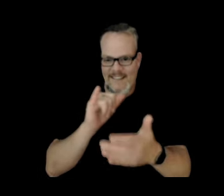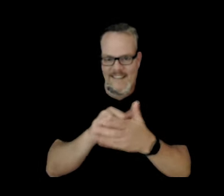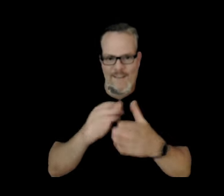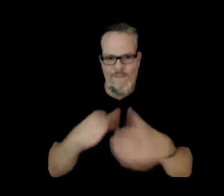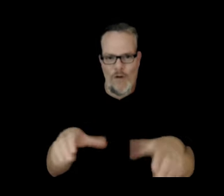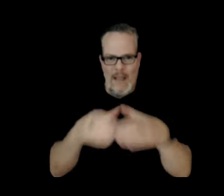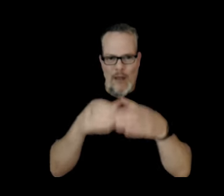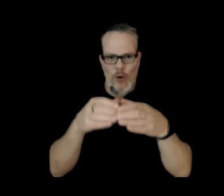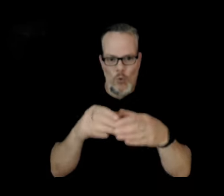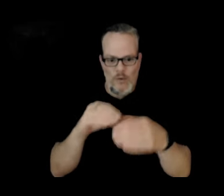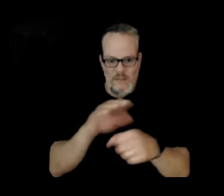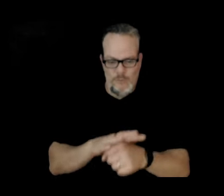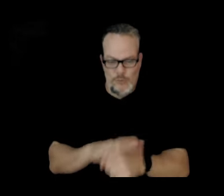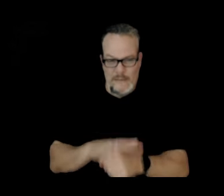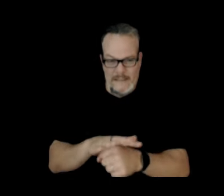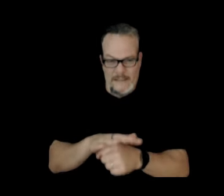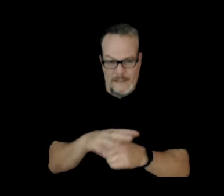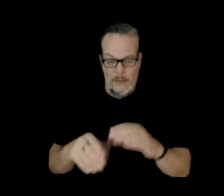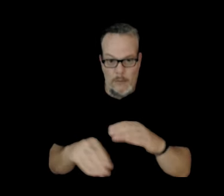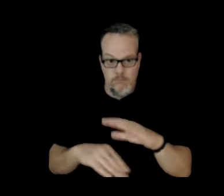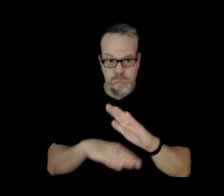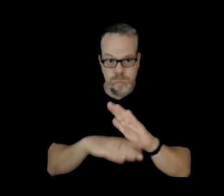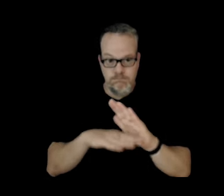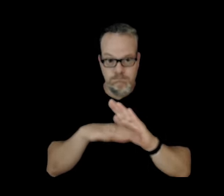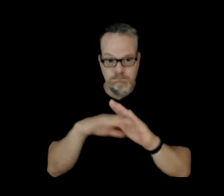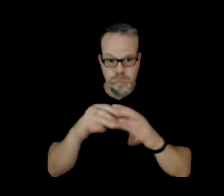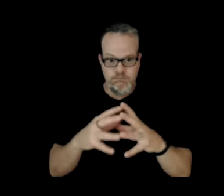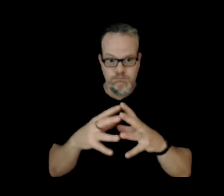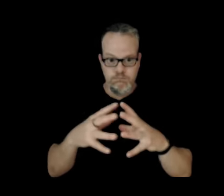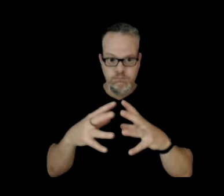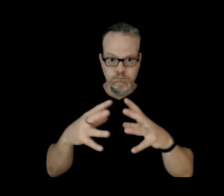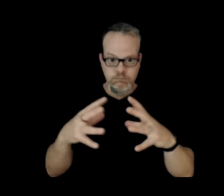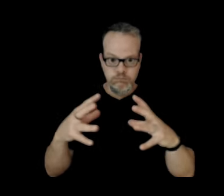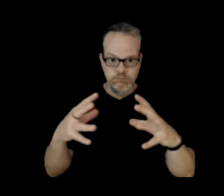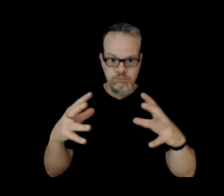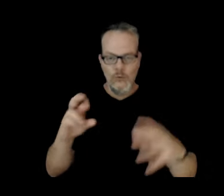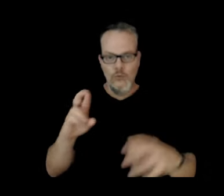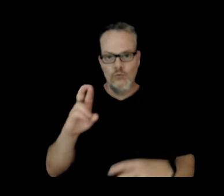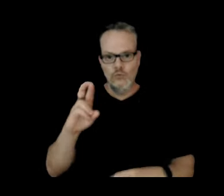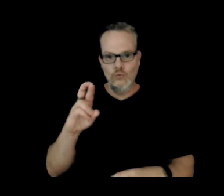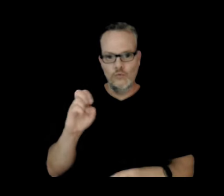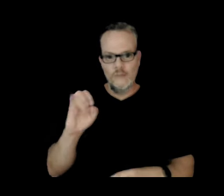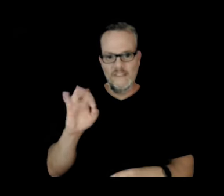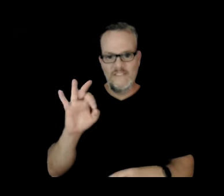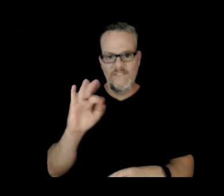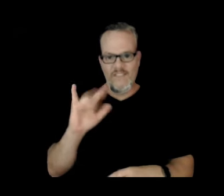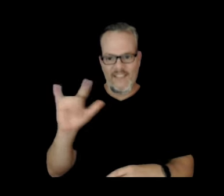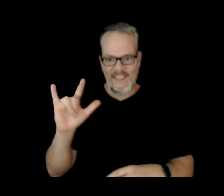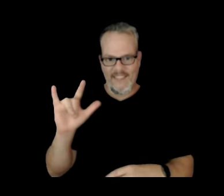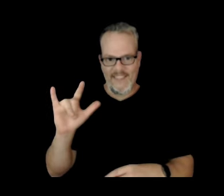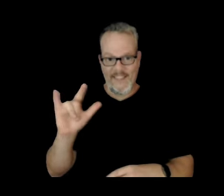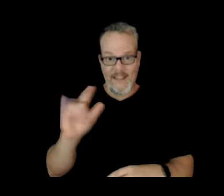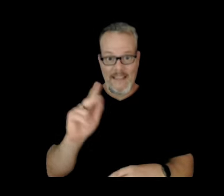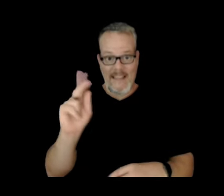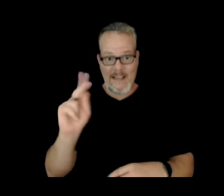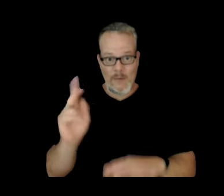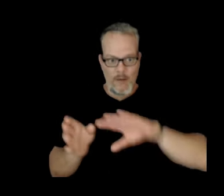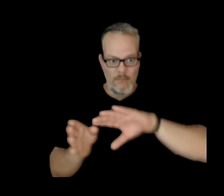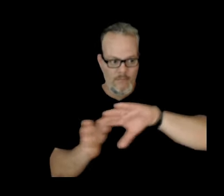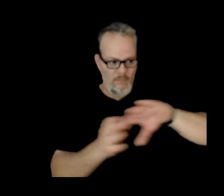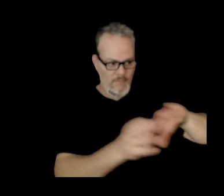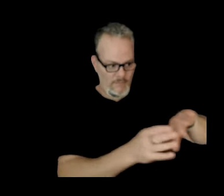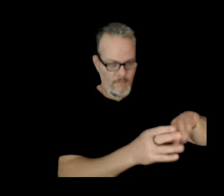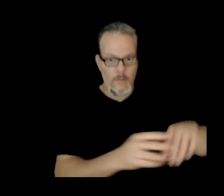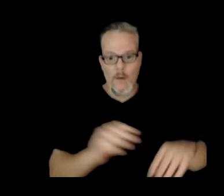since that eruption in only one month. That's the story on Kilauea. Mauna Loa is still refilling following its 2022